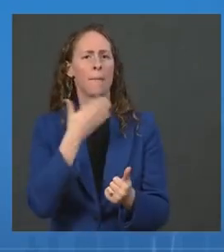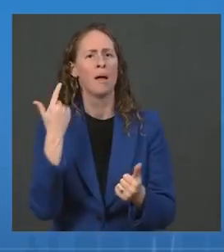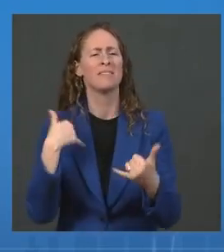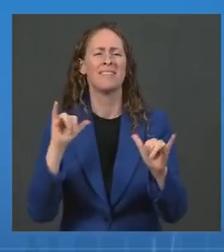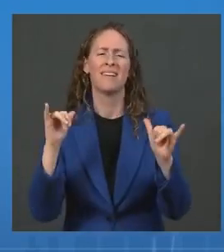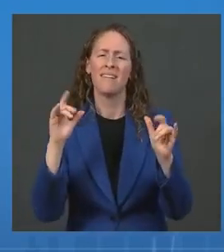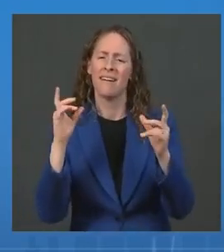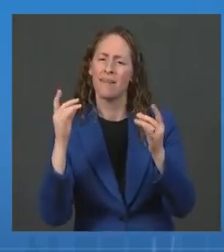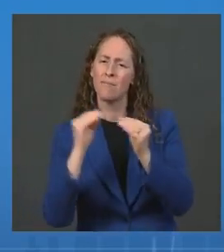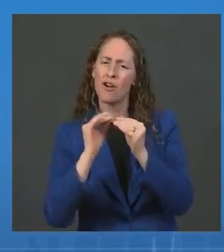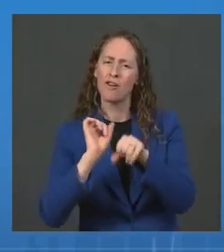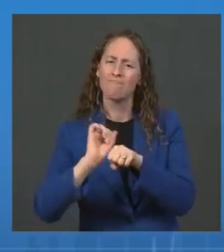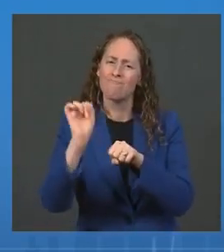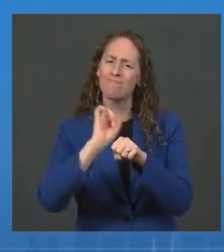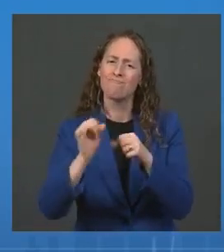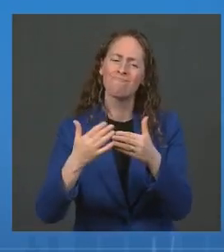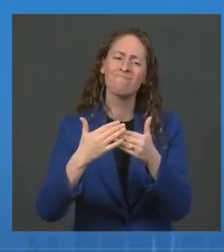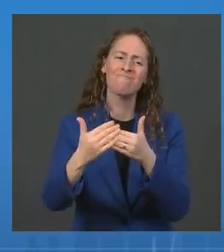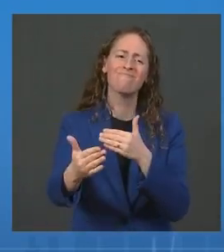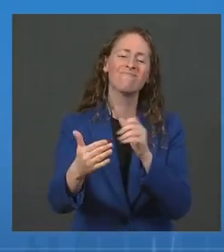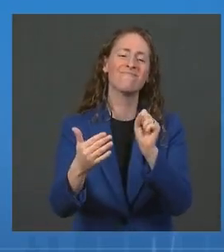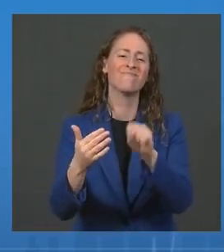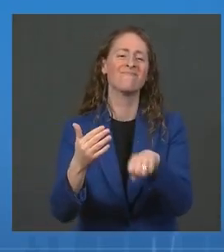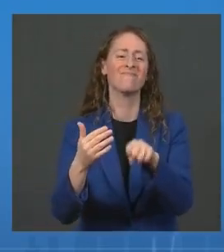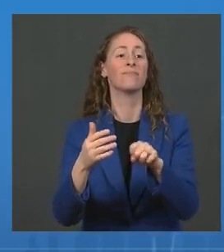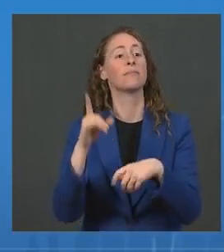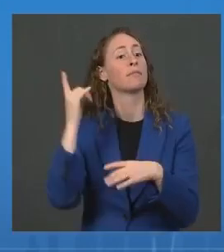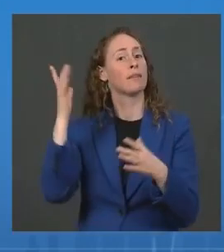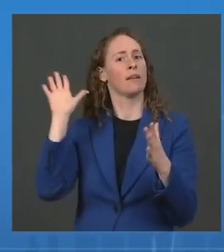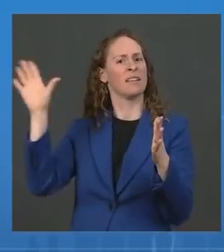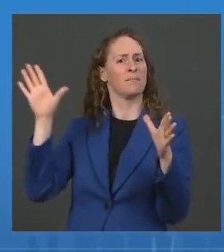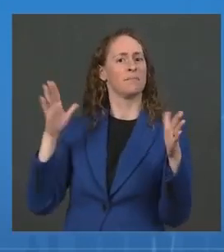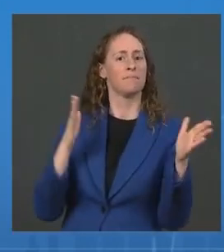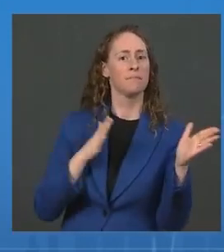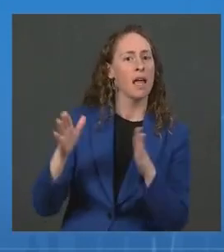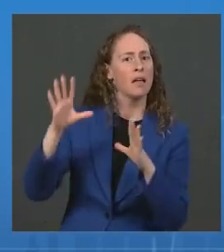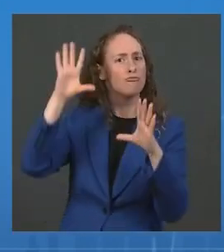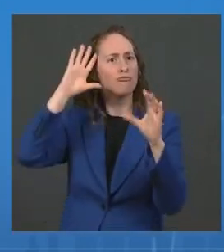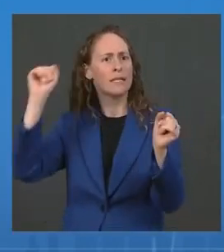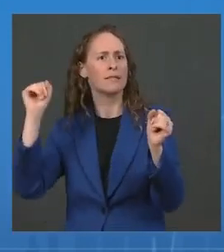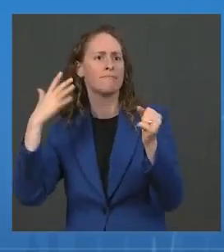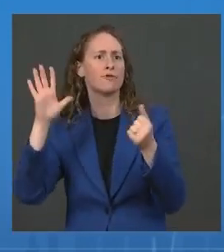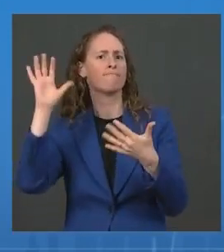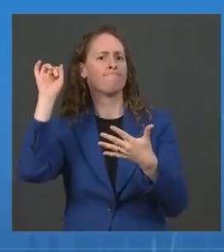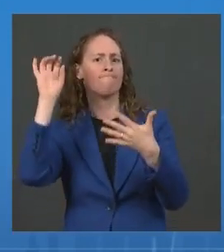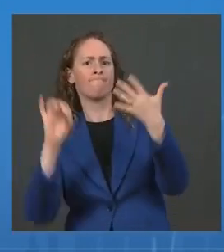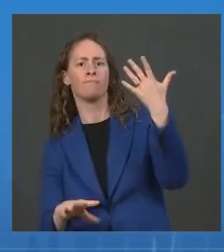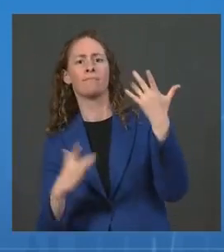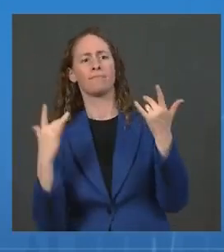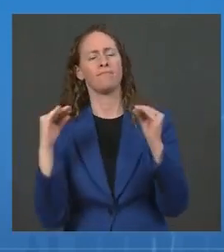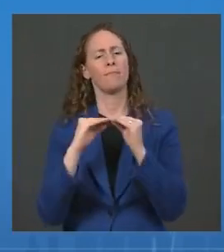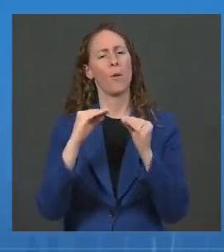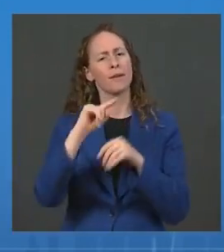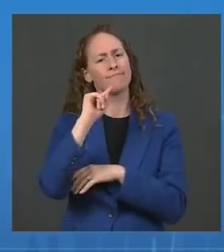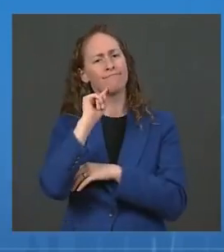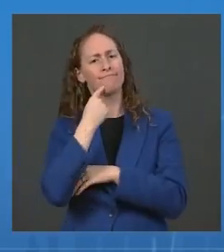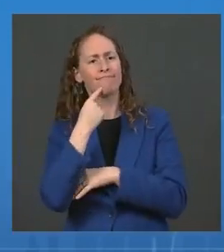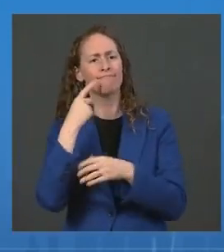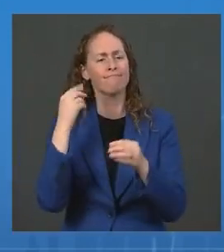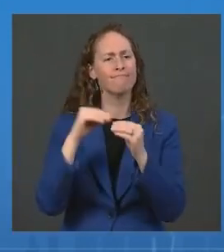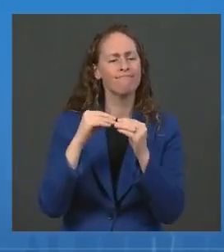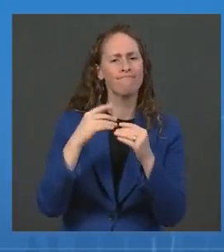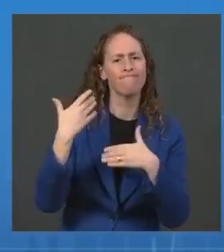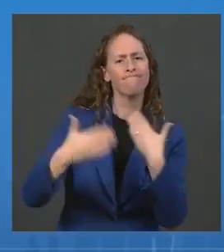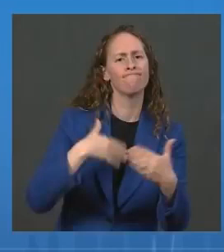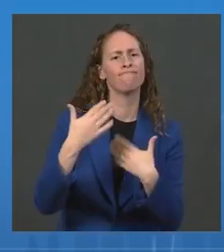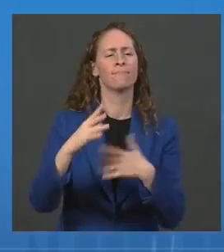action plan builds on the work we've been doing since day one of his presidency. It's aggressive, it's comprehensive, and it will